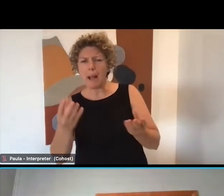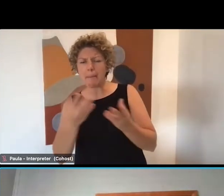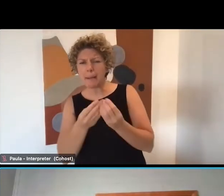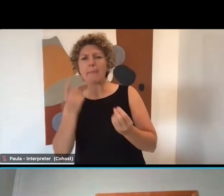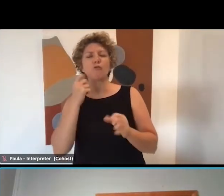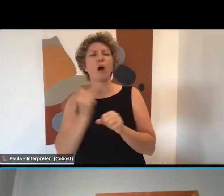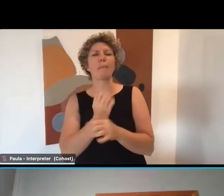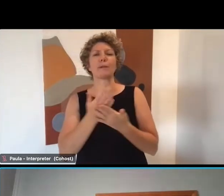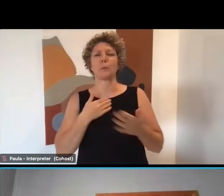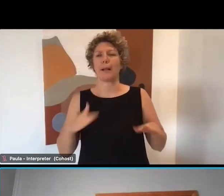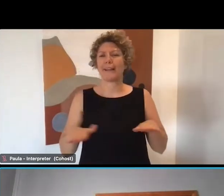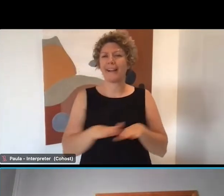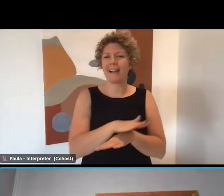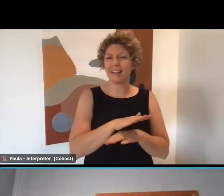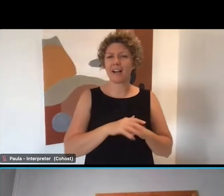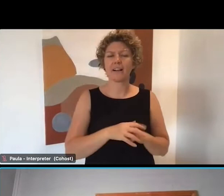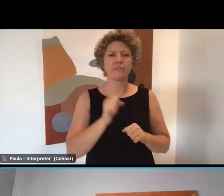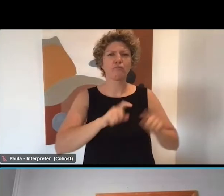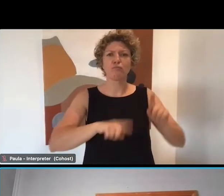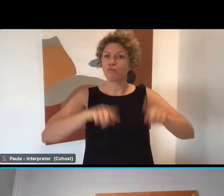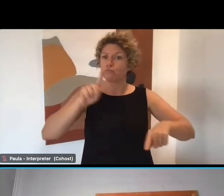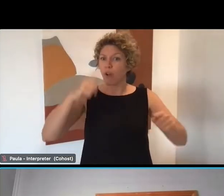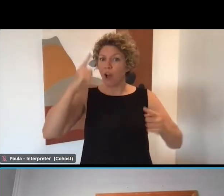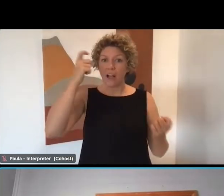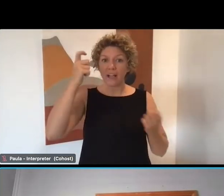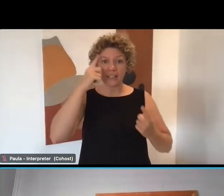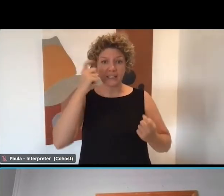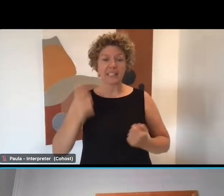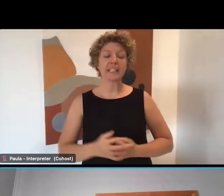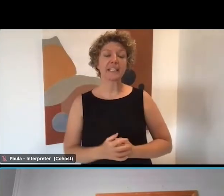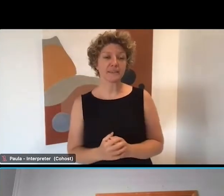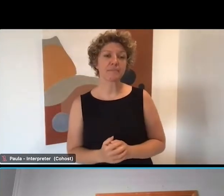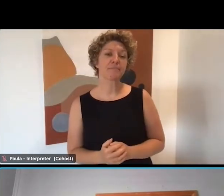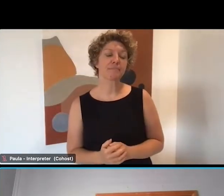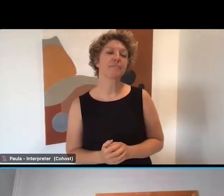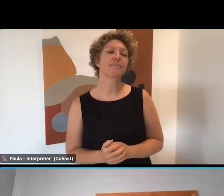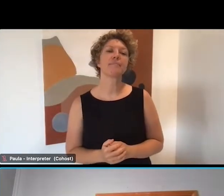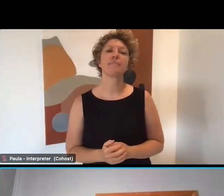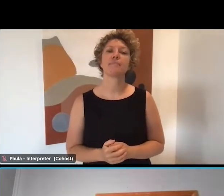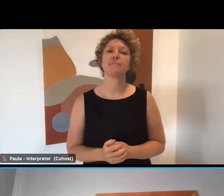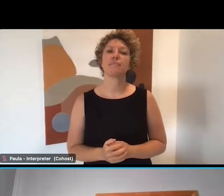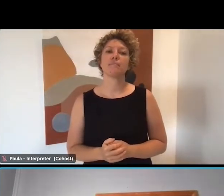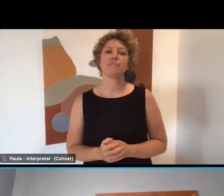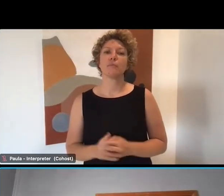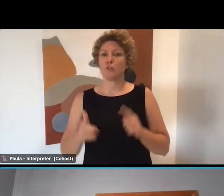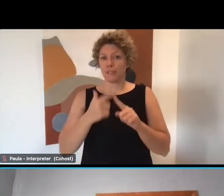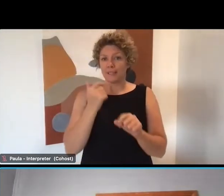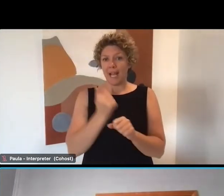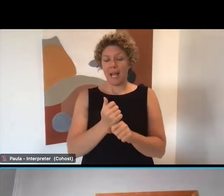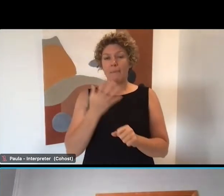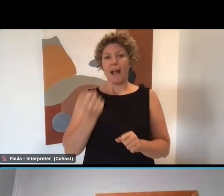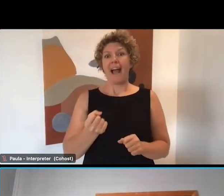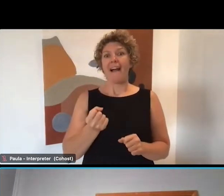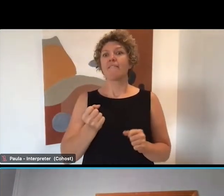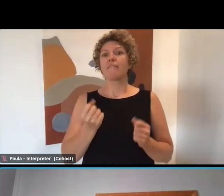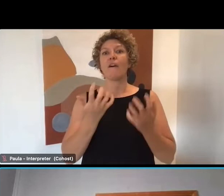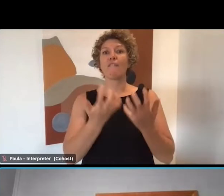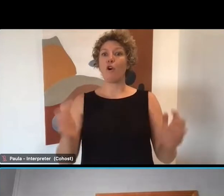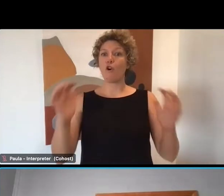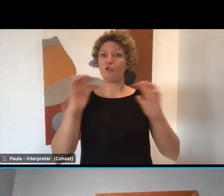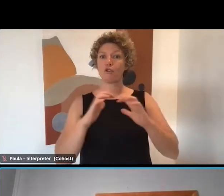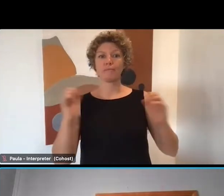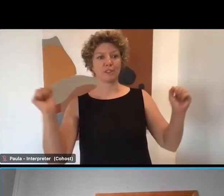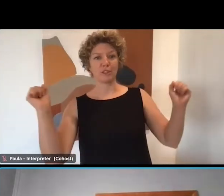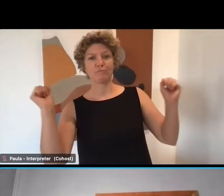foundation, we have a range of initiatives happening in our regions. For example, we've held interactive forums with presentations